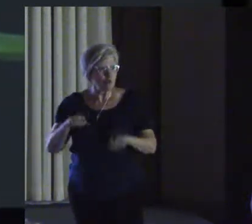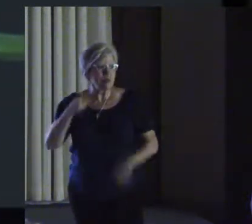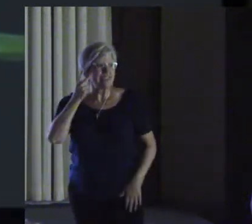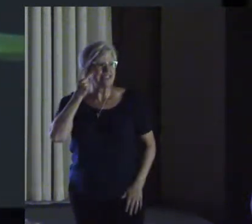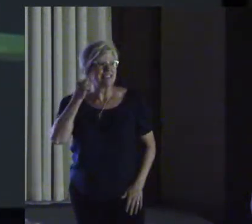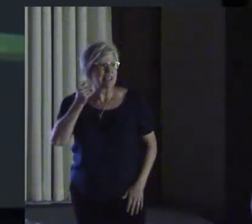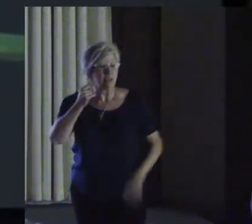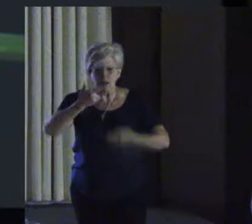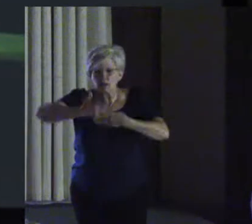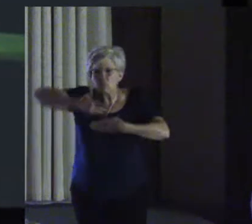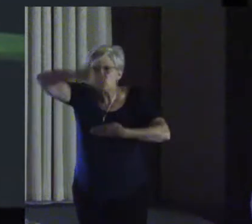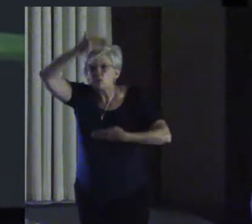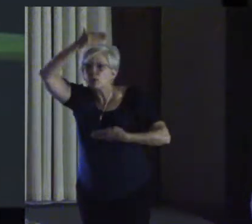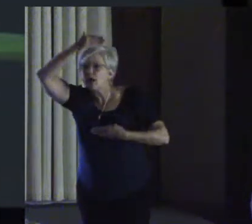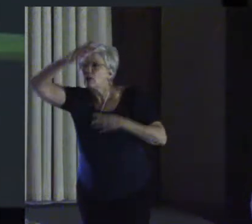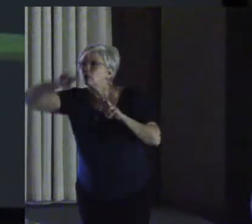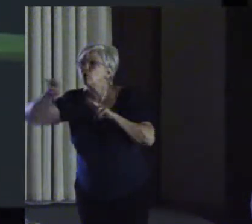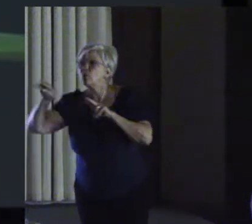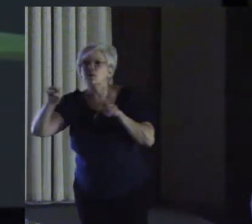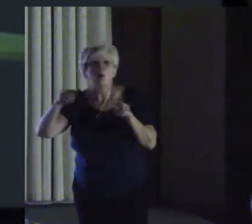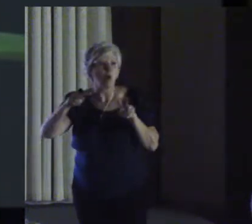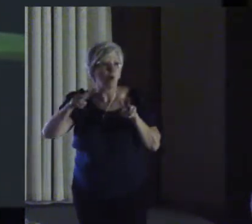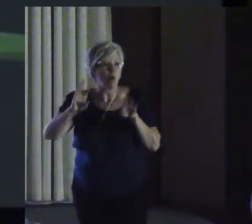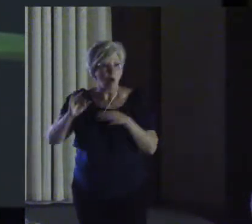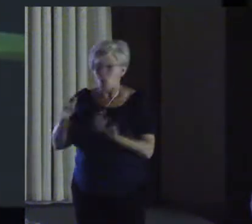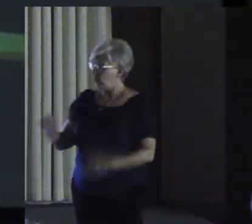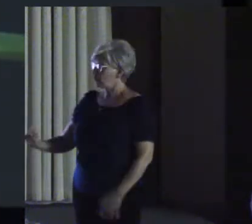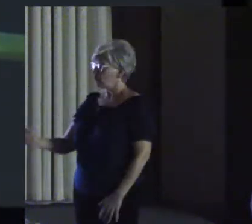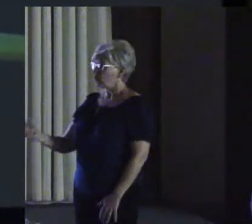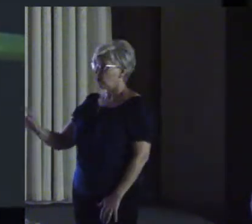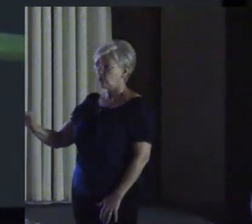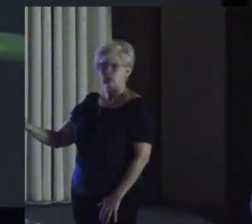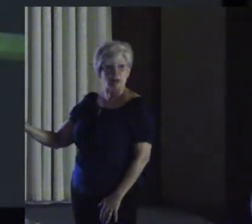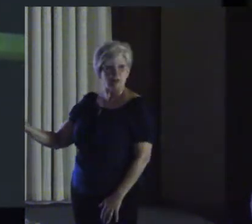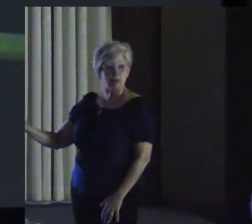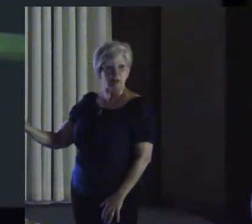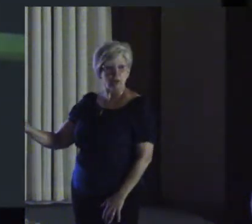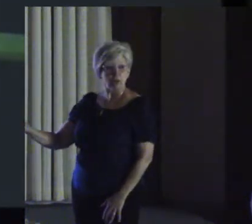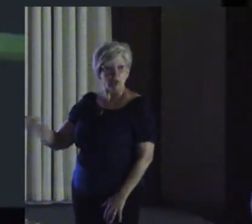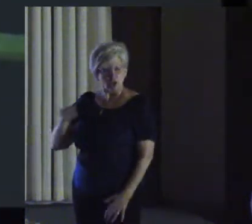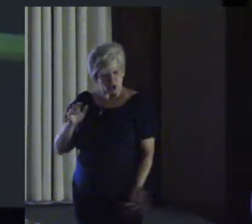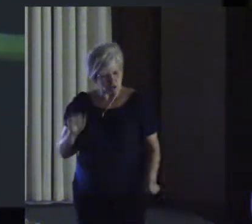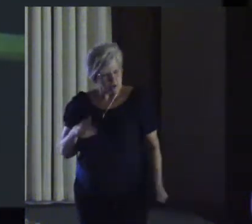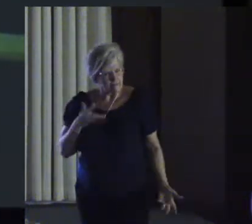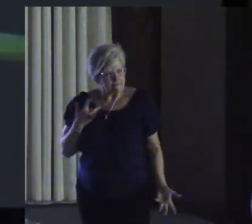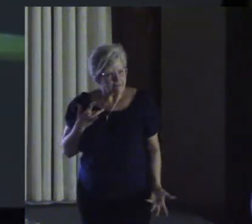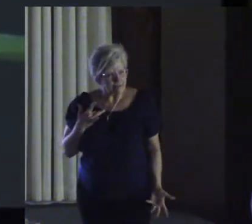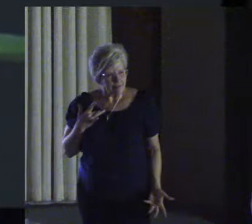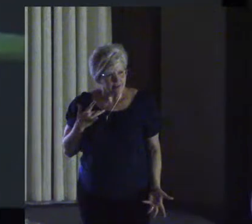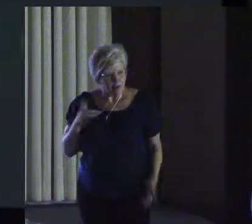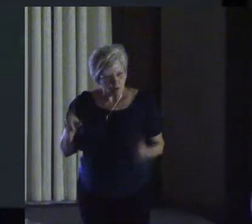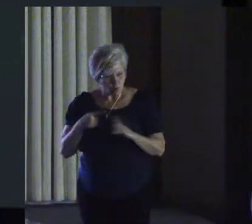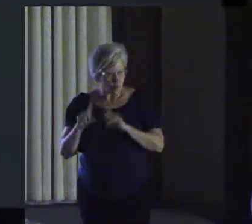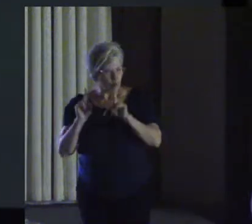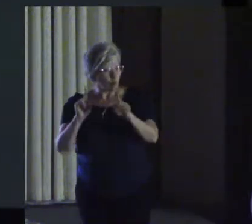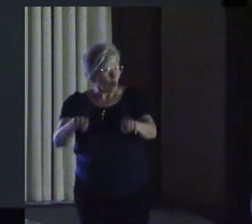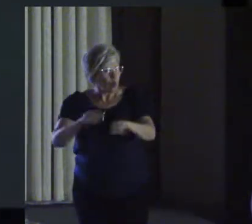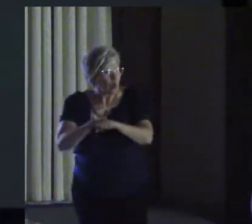you look out your window. Or when you turn on your television. You can feel it when you go to work.